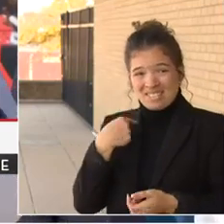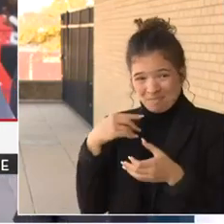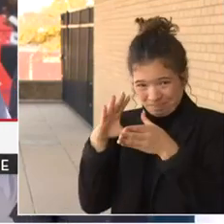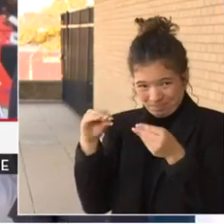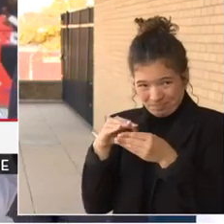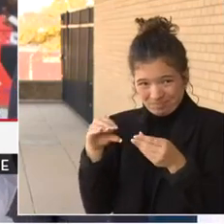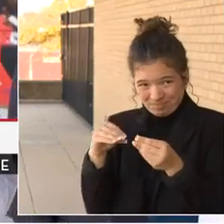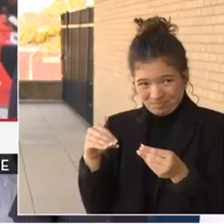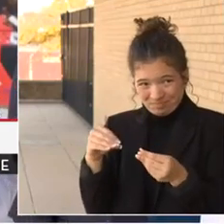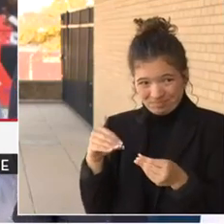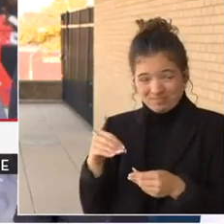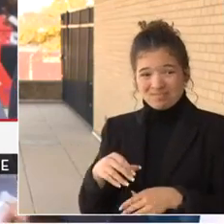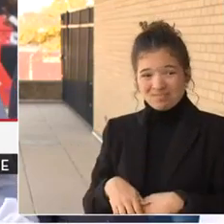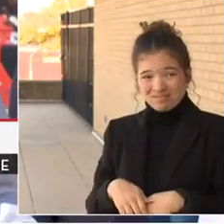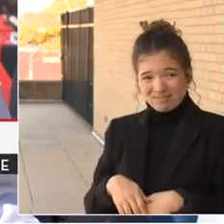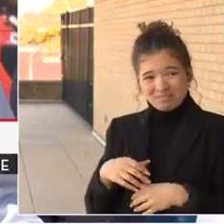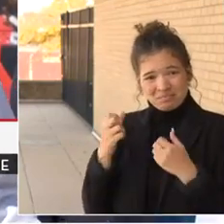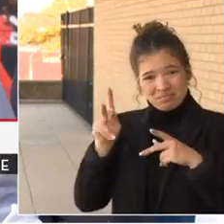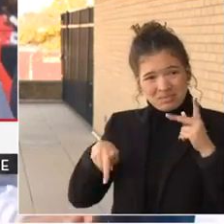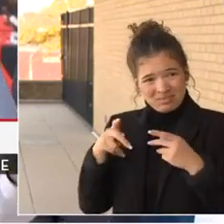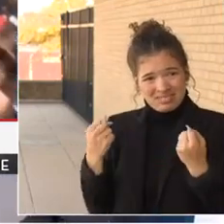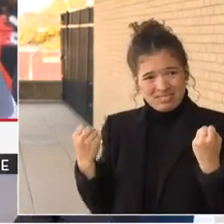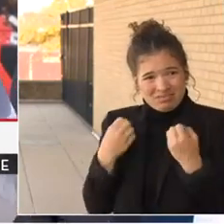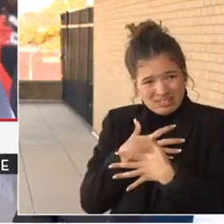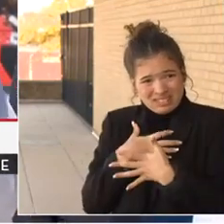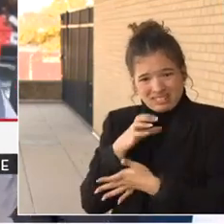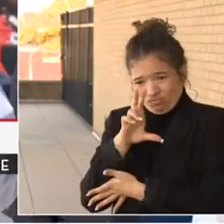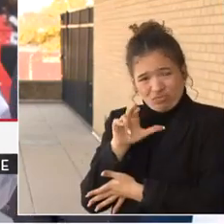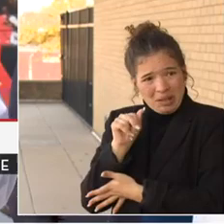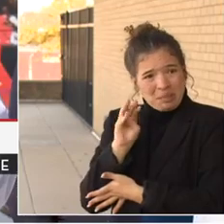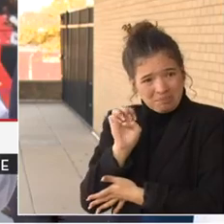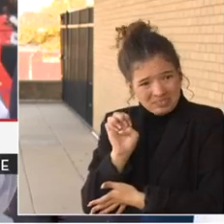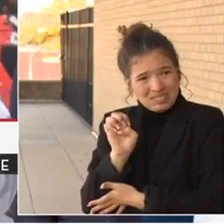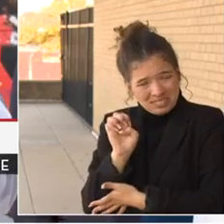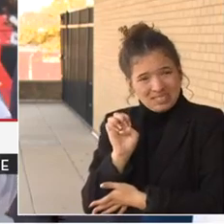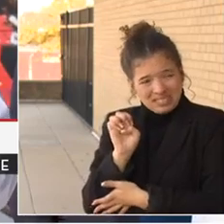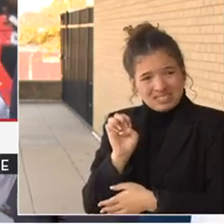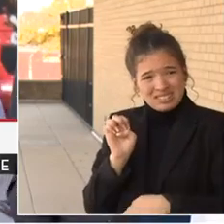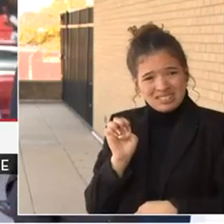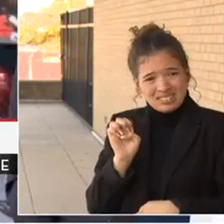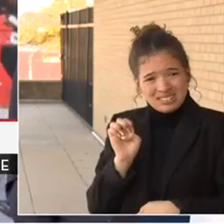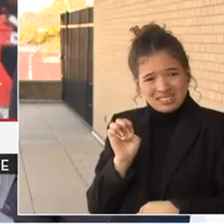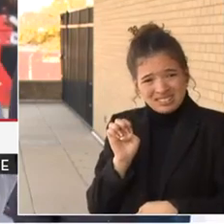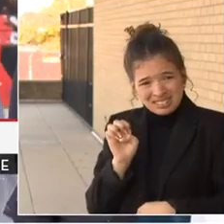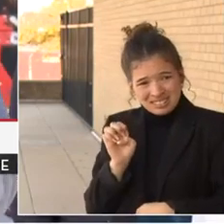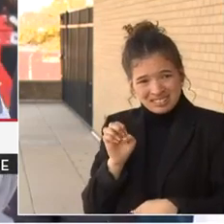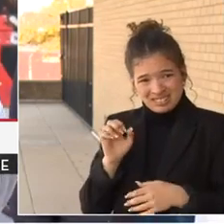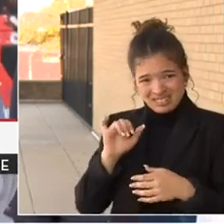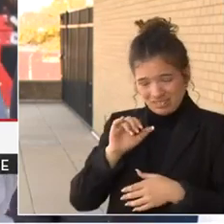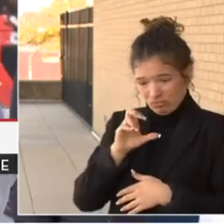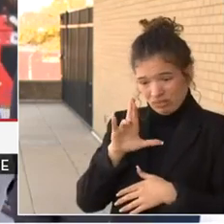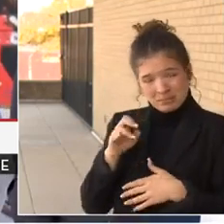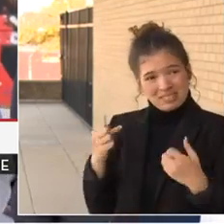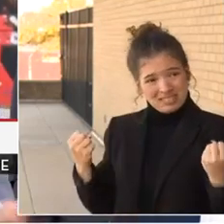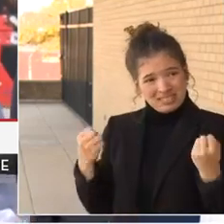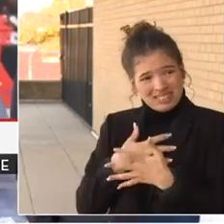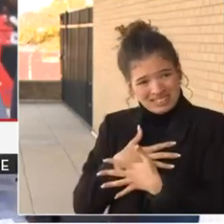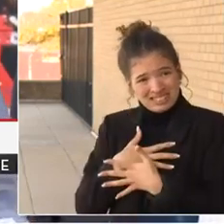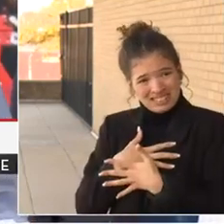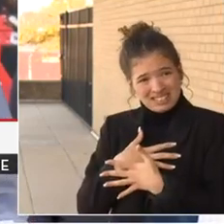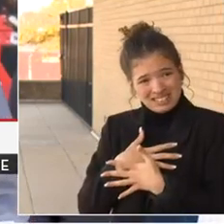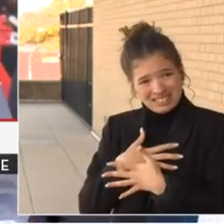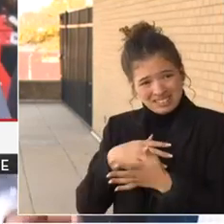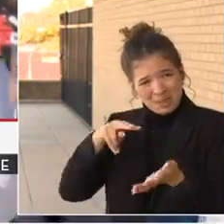who have a real fear of crime. I don't think that you have a conversation about real fear of crime and you follow that with reduction in penalties.